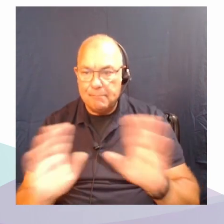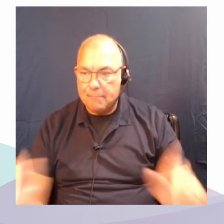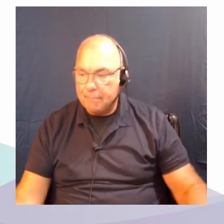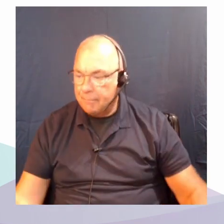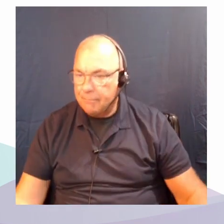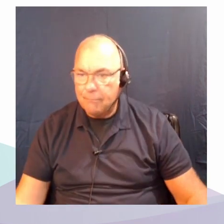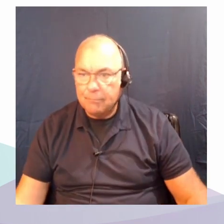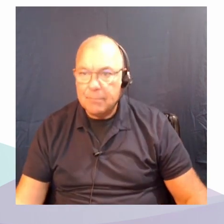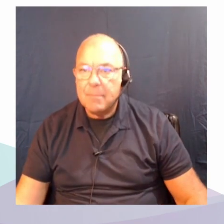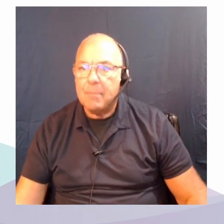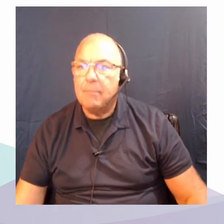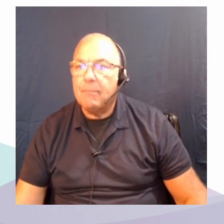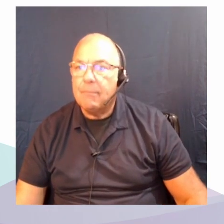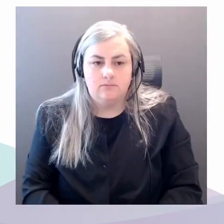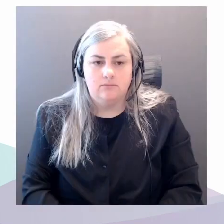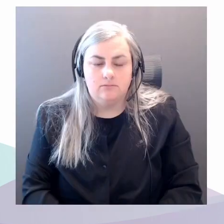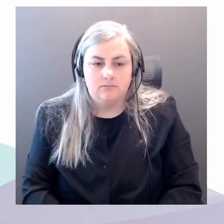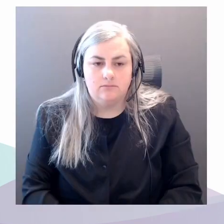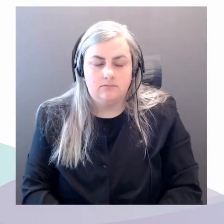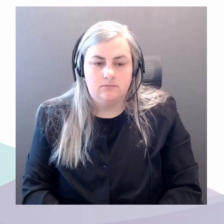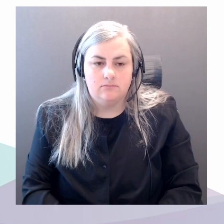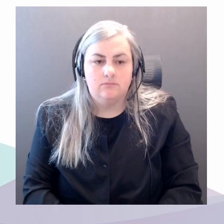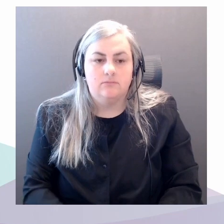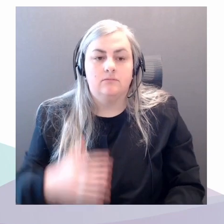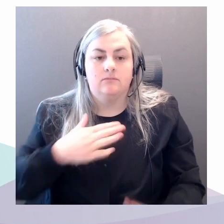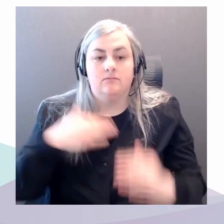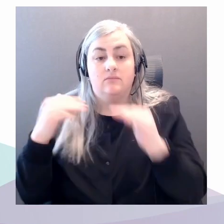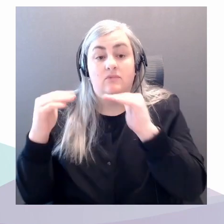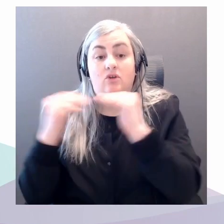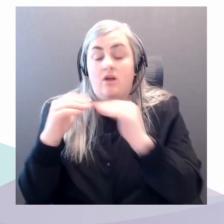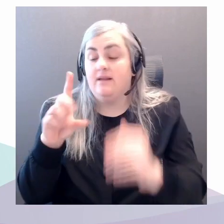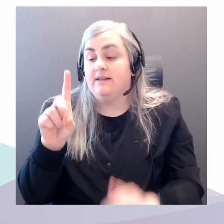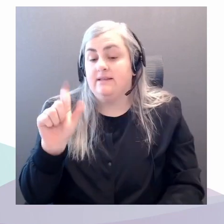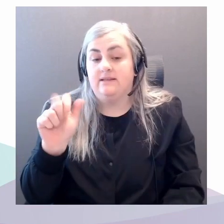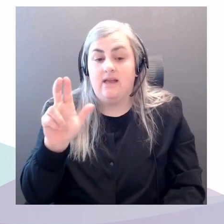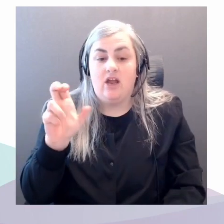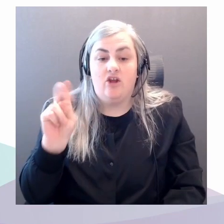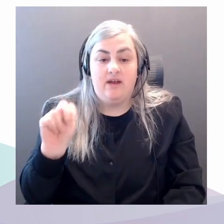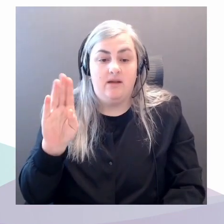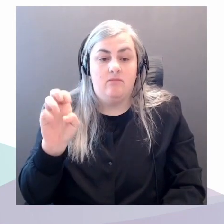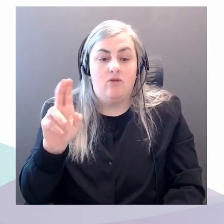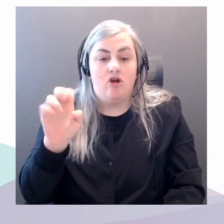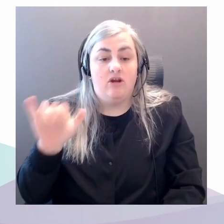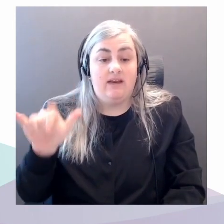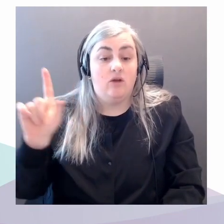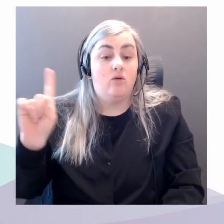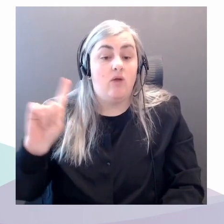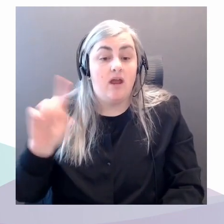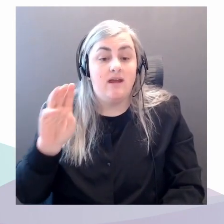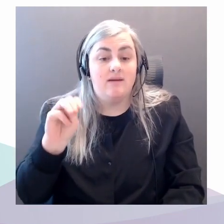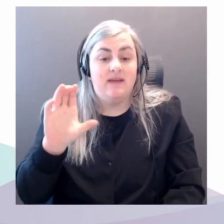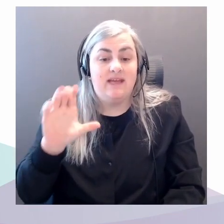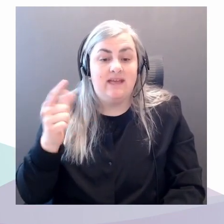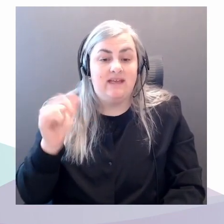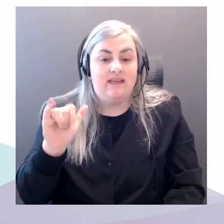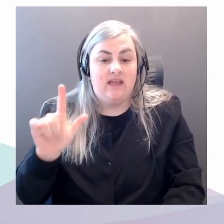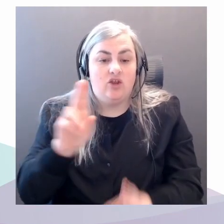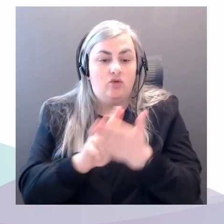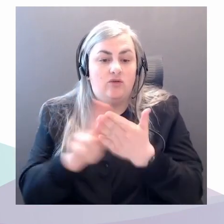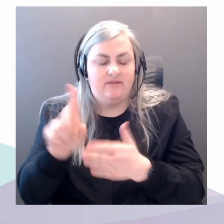at McGill University has also been very important to petrocultures. He enticed